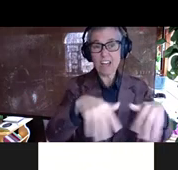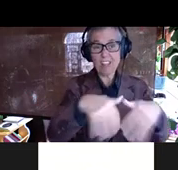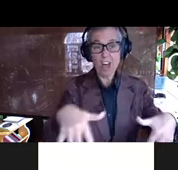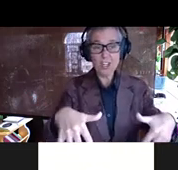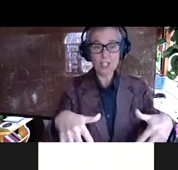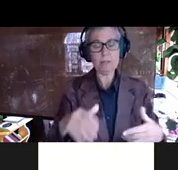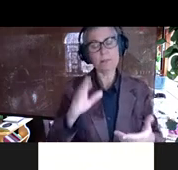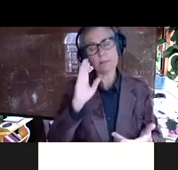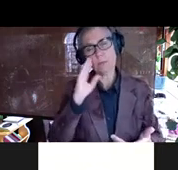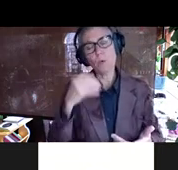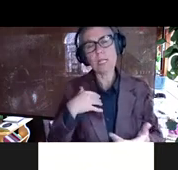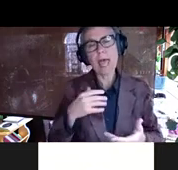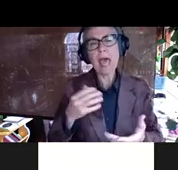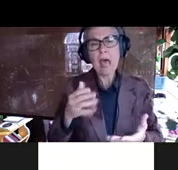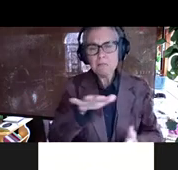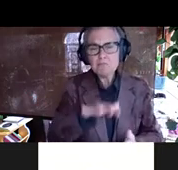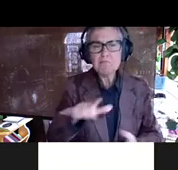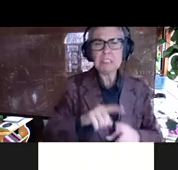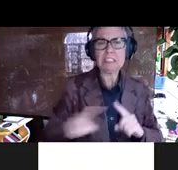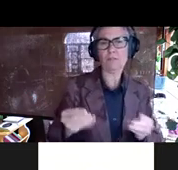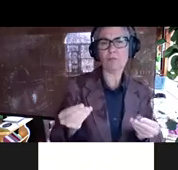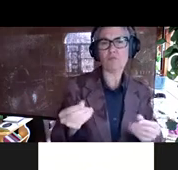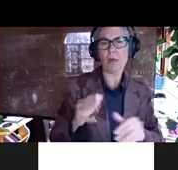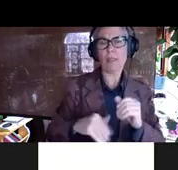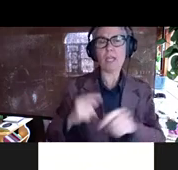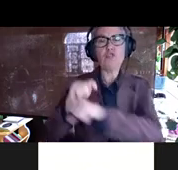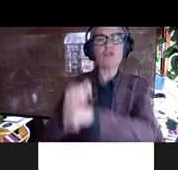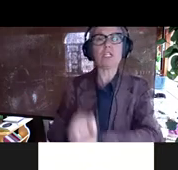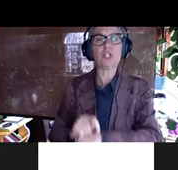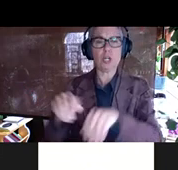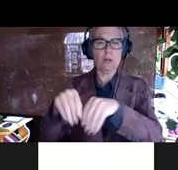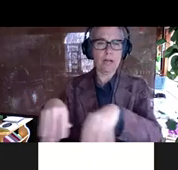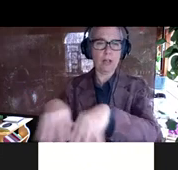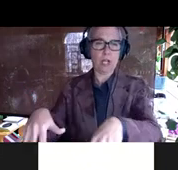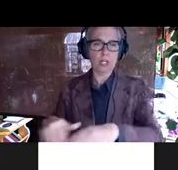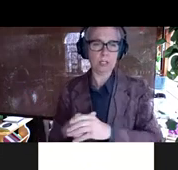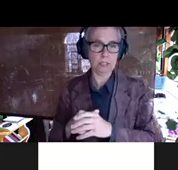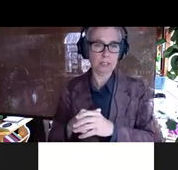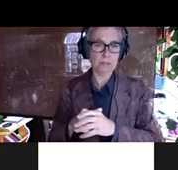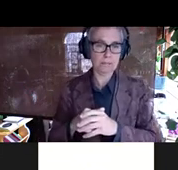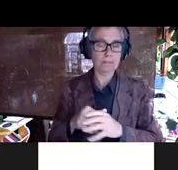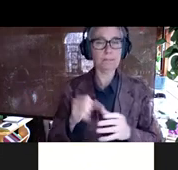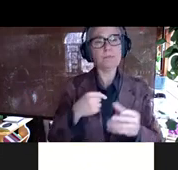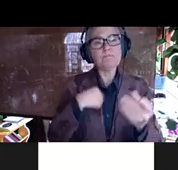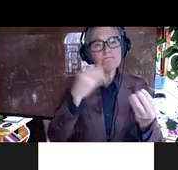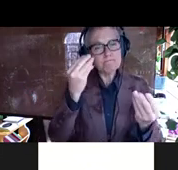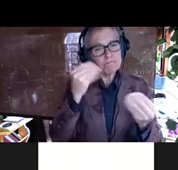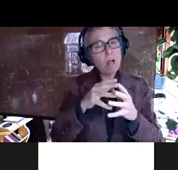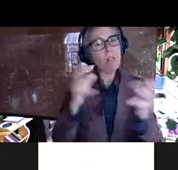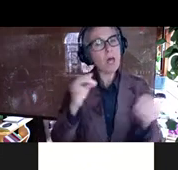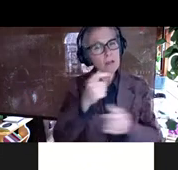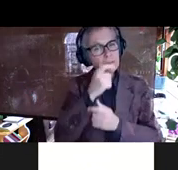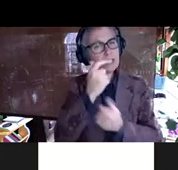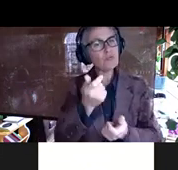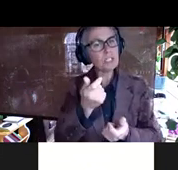somewhat different properties than traditional phylogenies. Um, and so I think there'll be a lot of interesting,